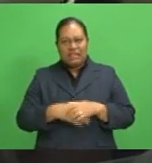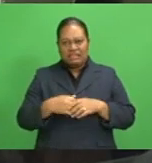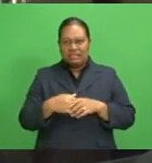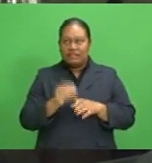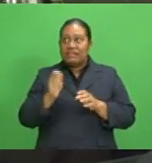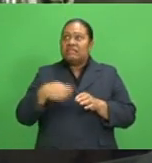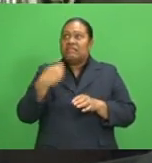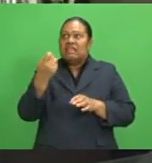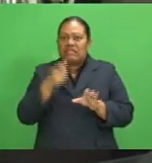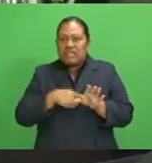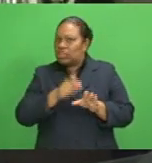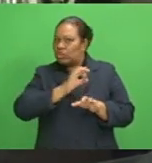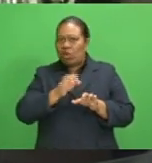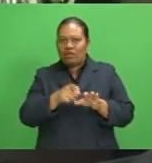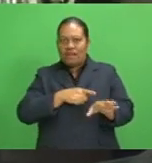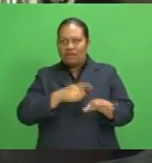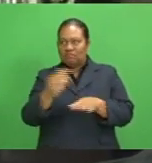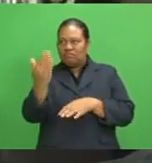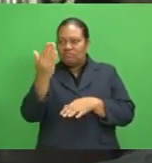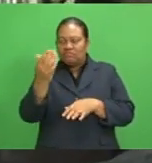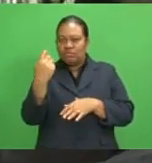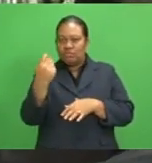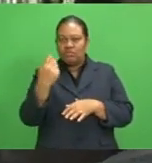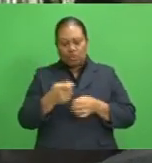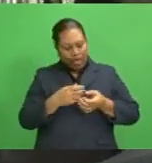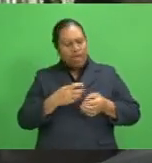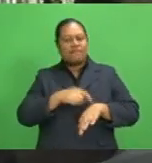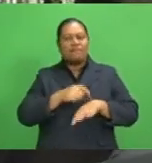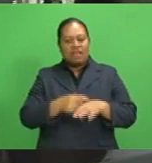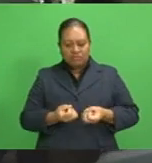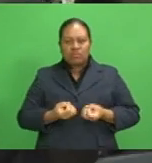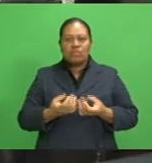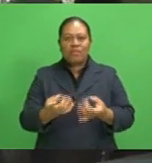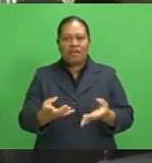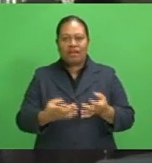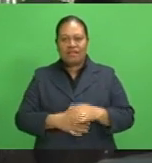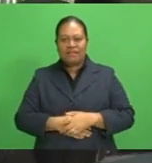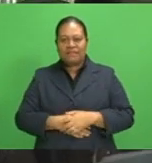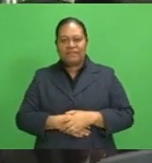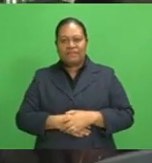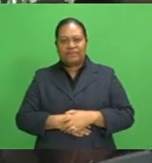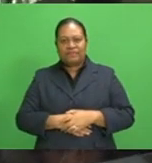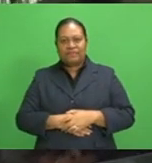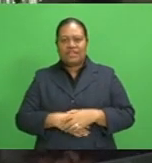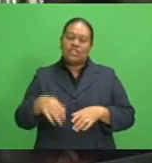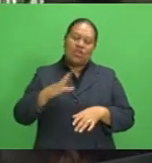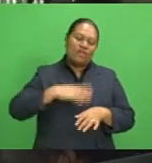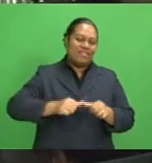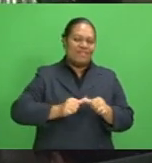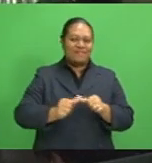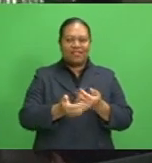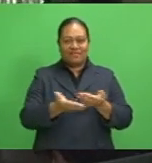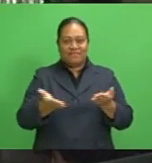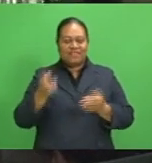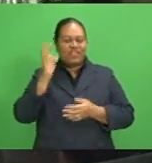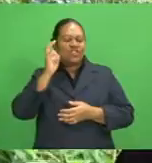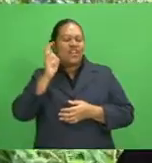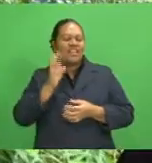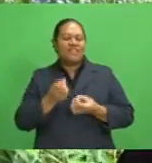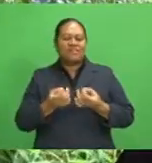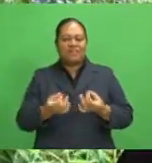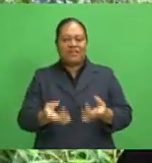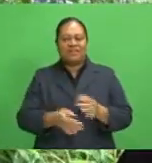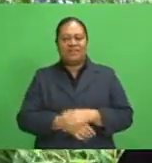which means you have more time to prepare and from all of us, it's all the best for your training and preparation.